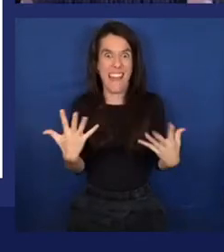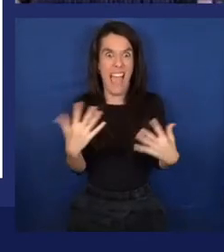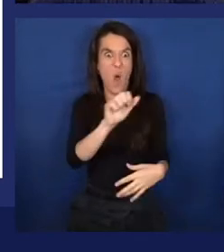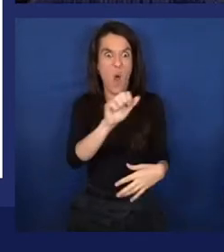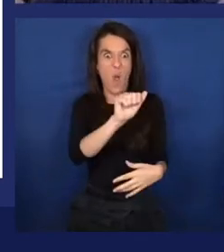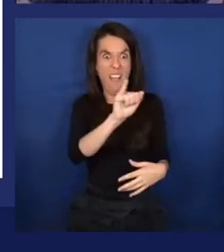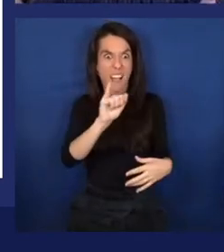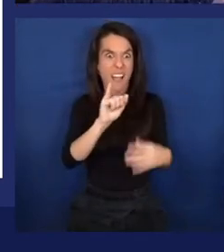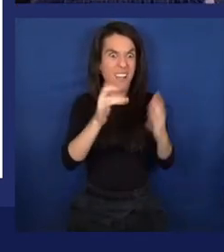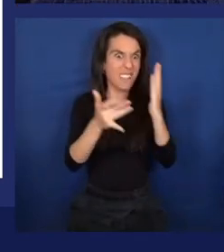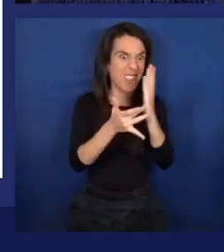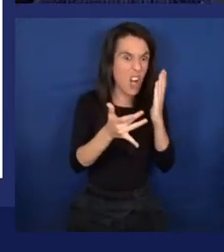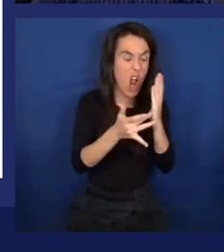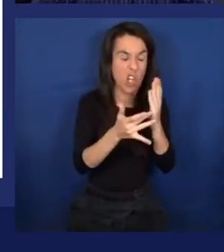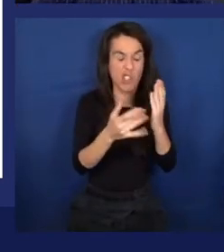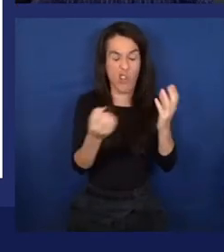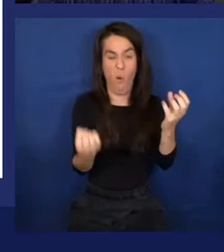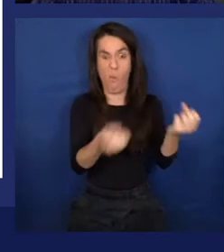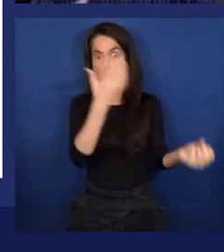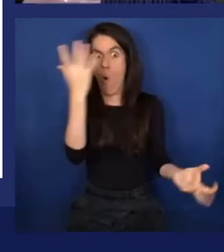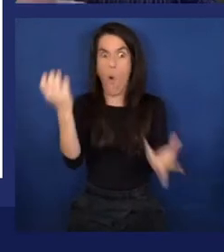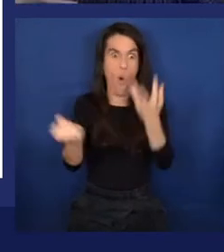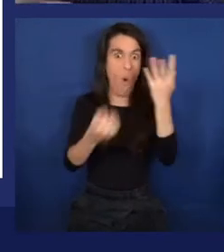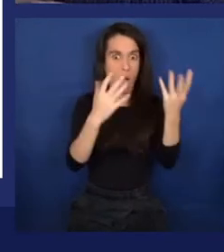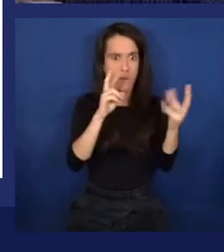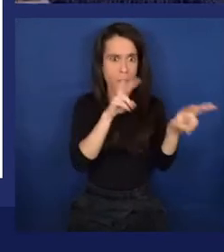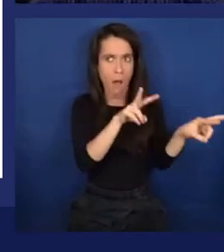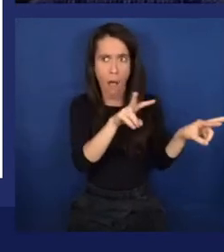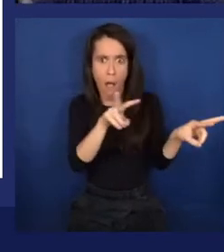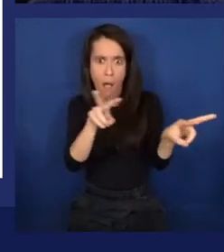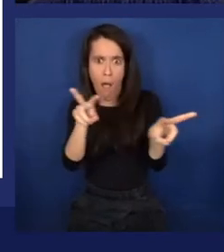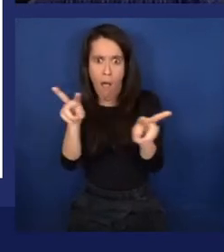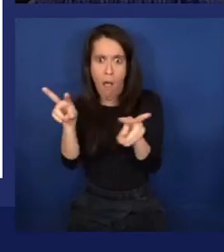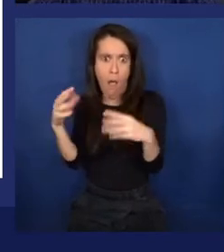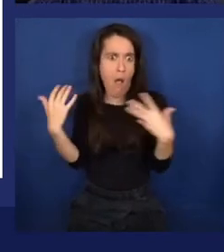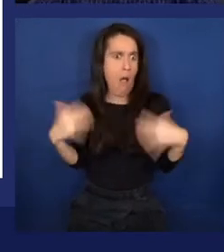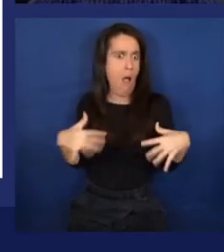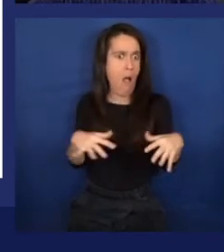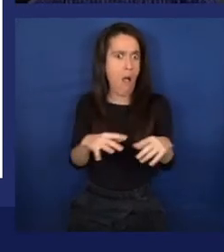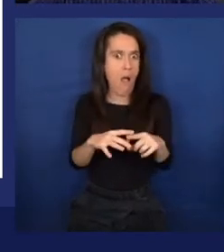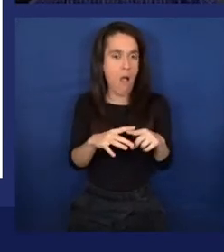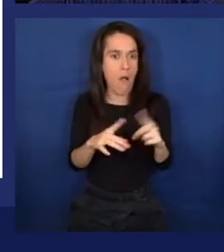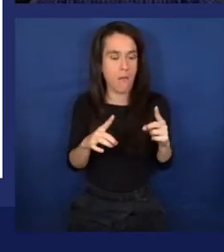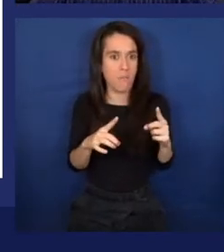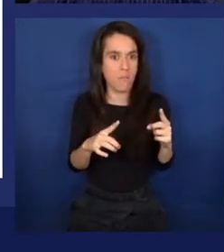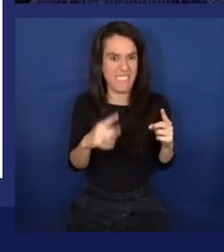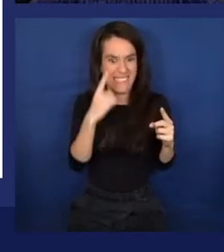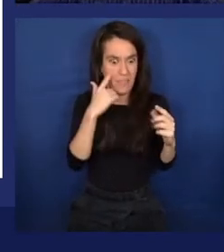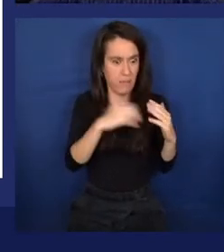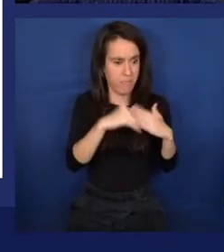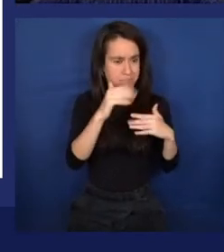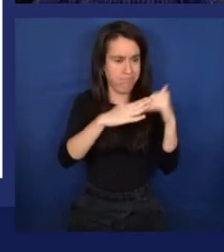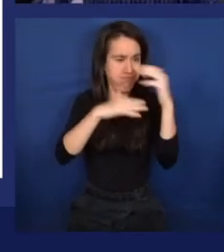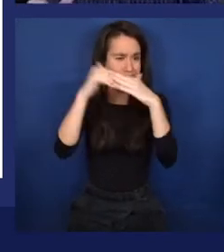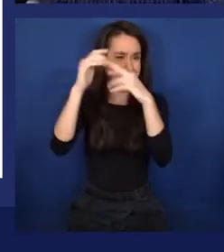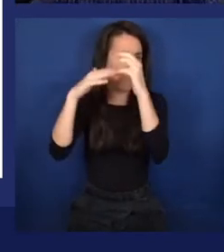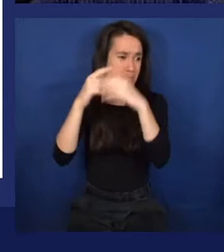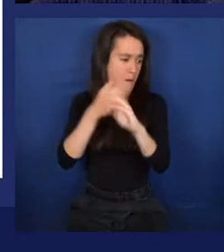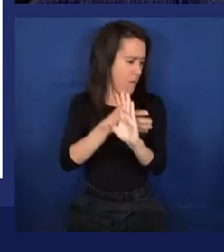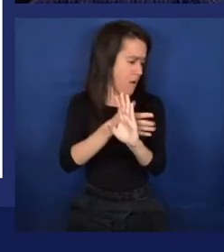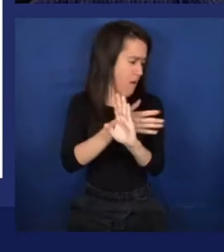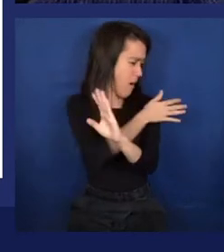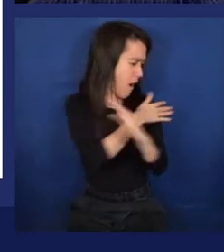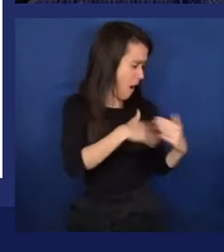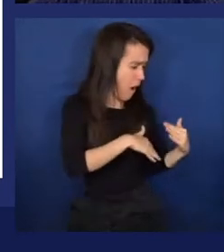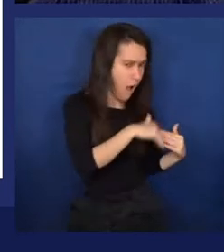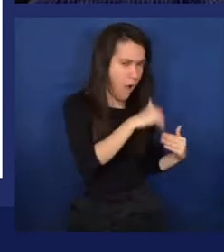not be clear that there were definitely, we are building on the shoulders of giants, many, many giants. And I want to start the